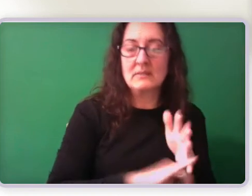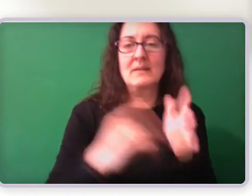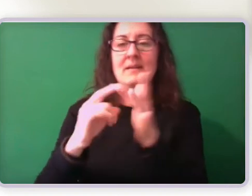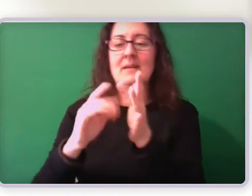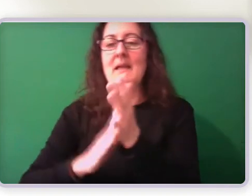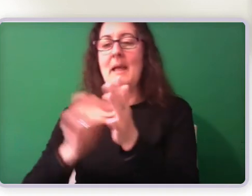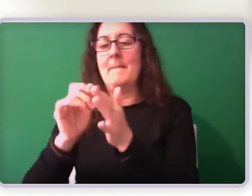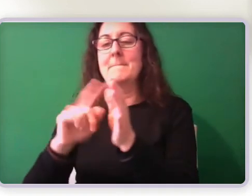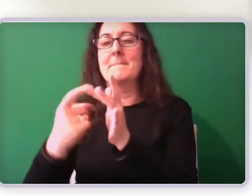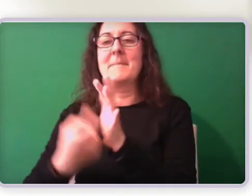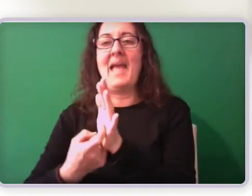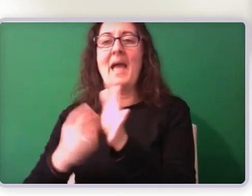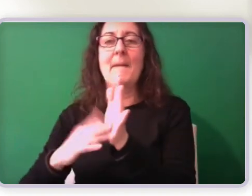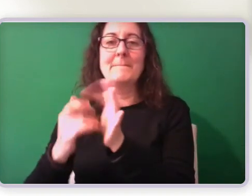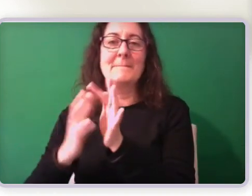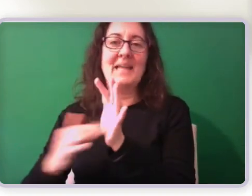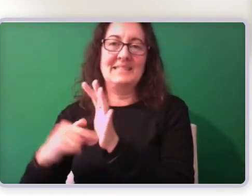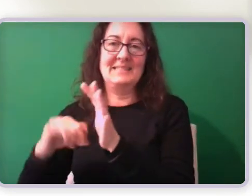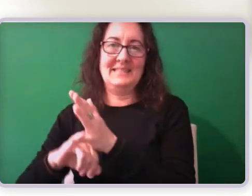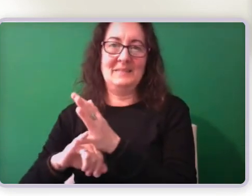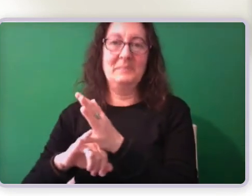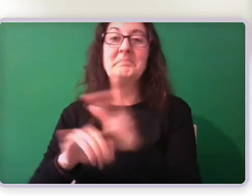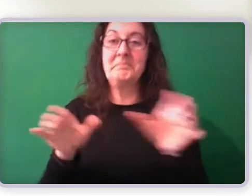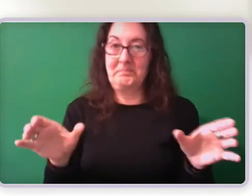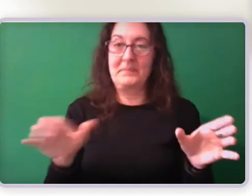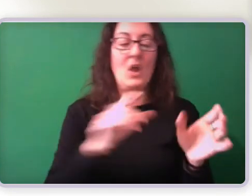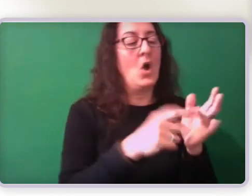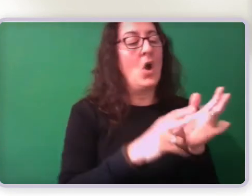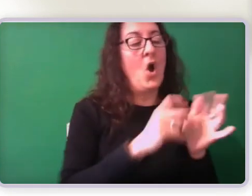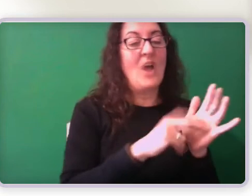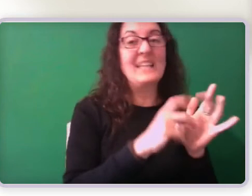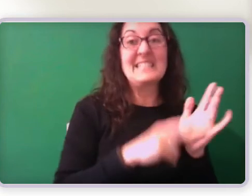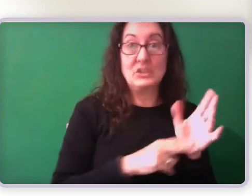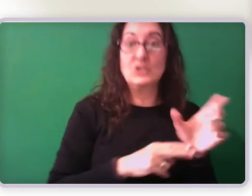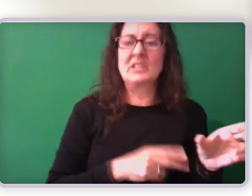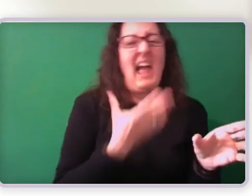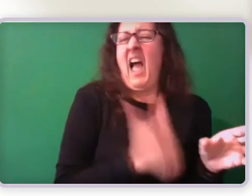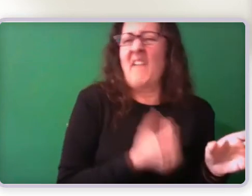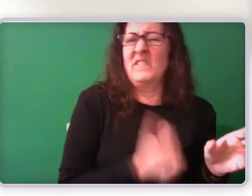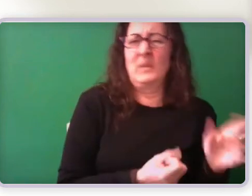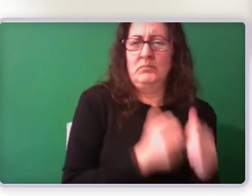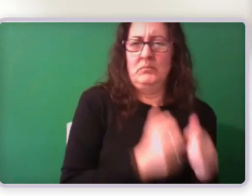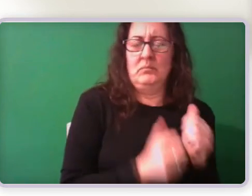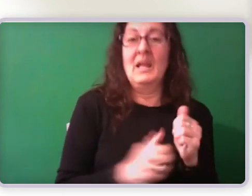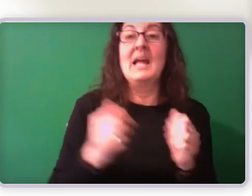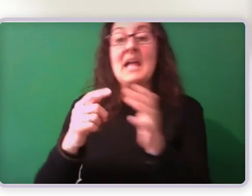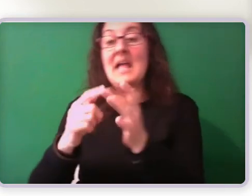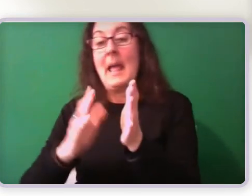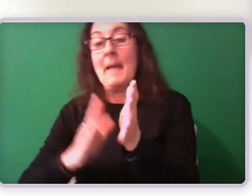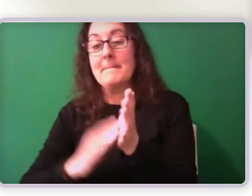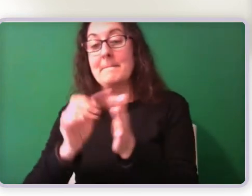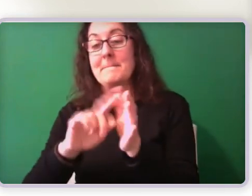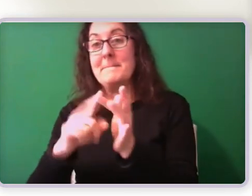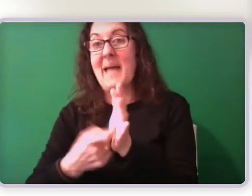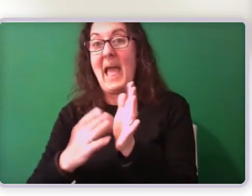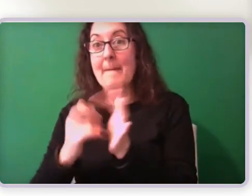condition is condition and impairment is the impact of that condition on the person and what they can do. Where